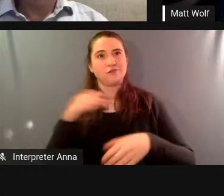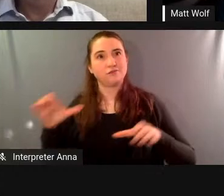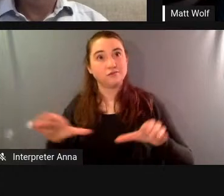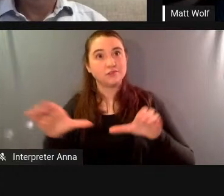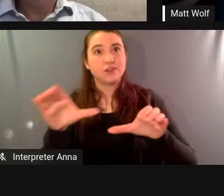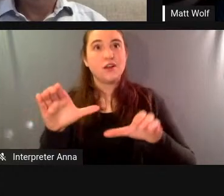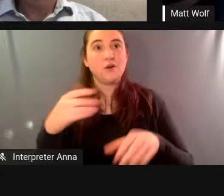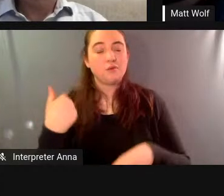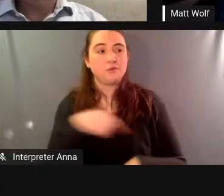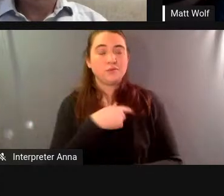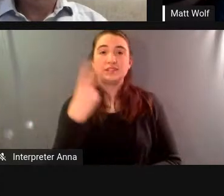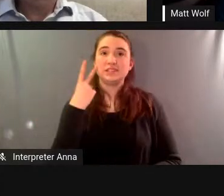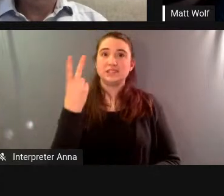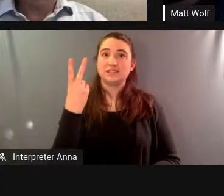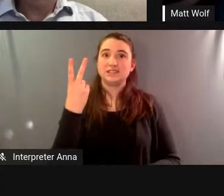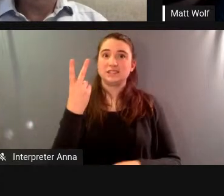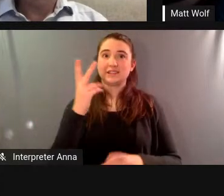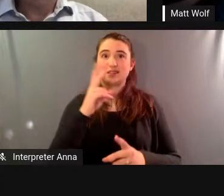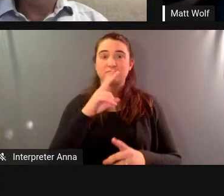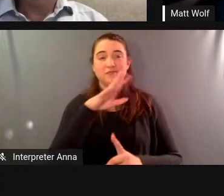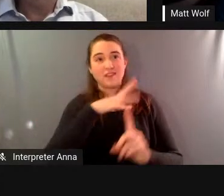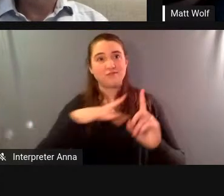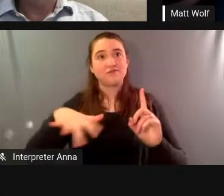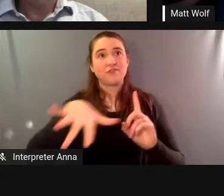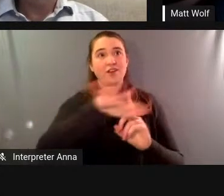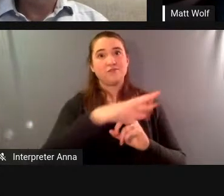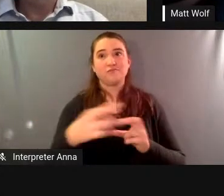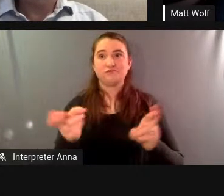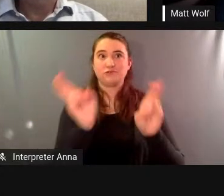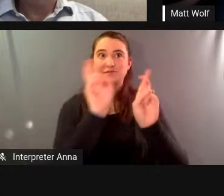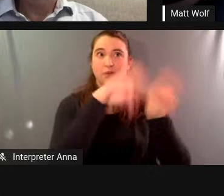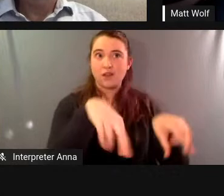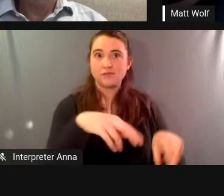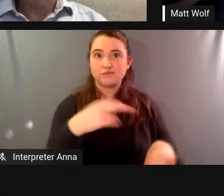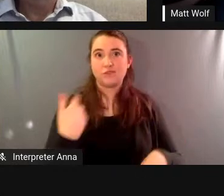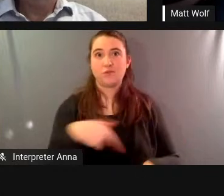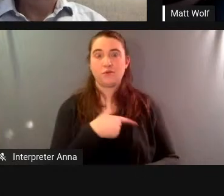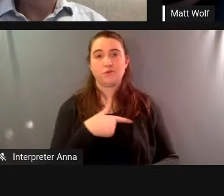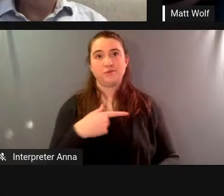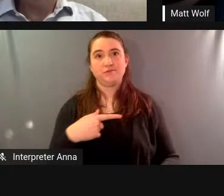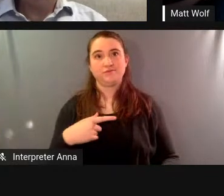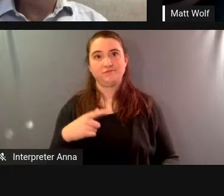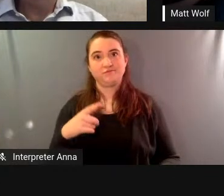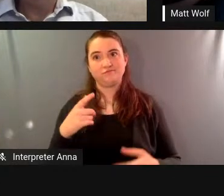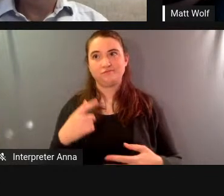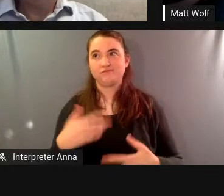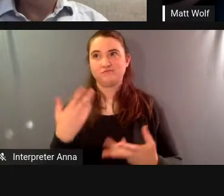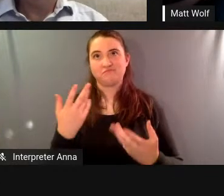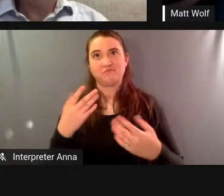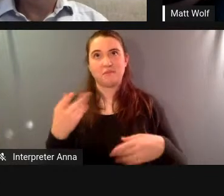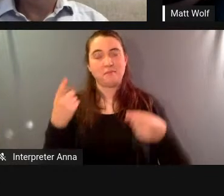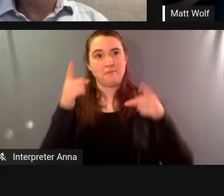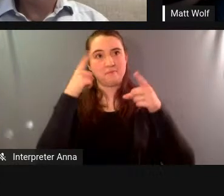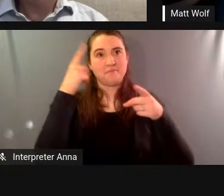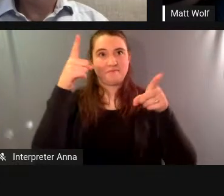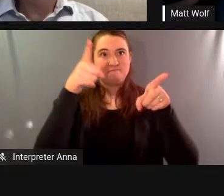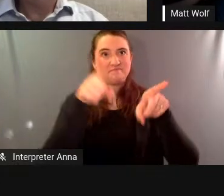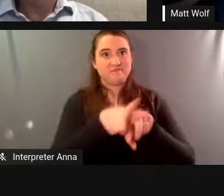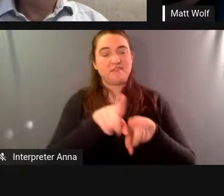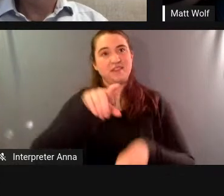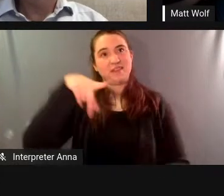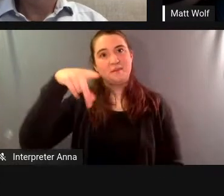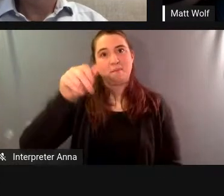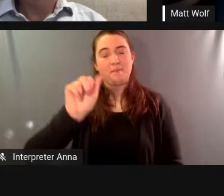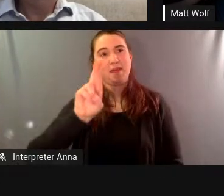we're going to meet our uh paris co2 uh agreement accords worldwide for the first time because